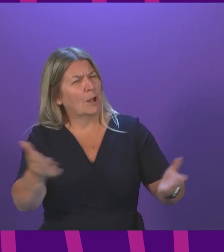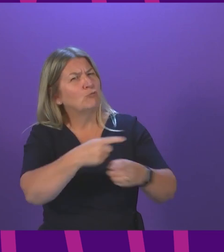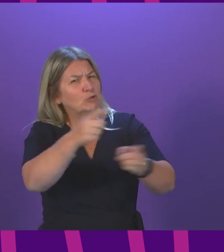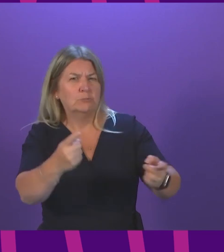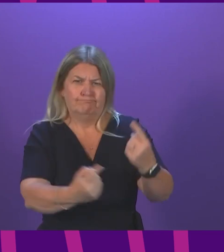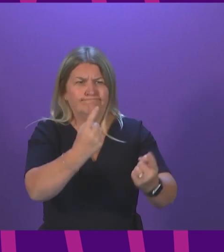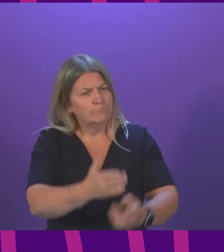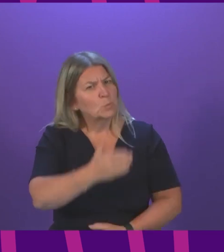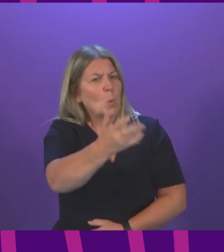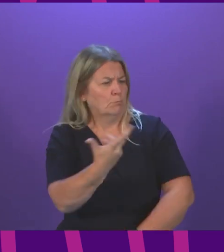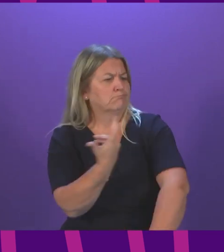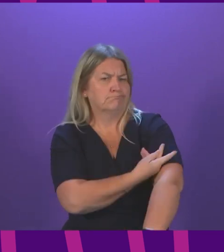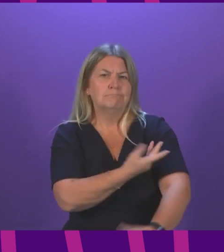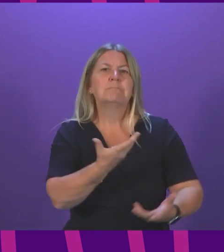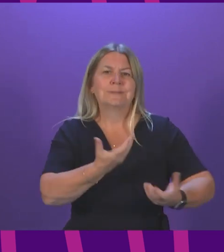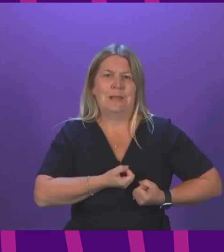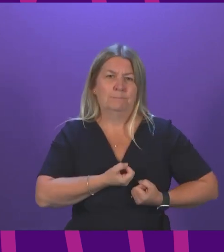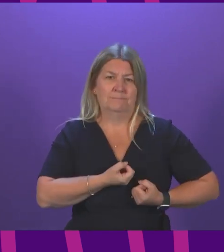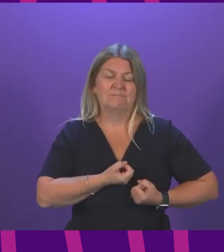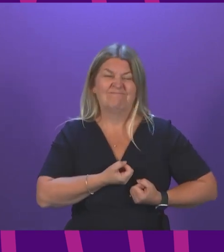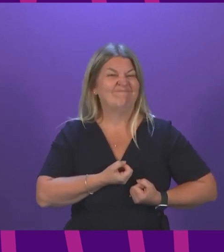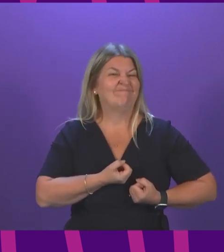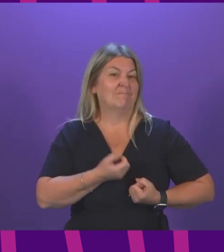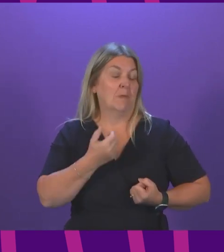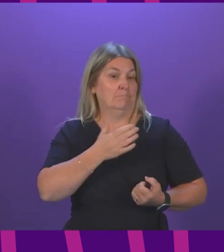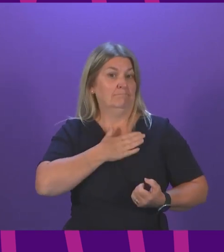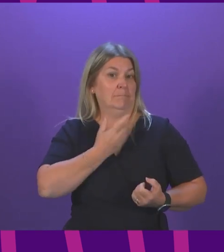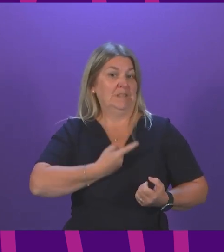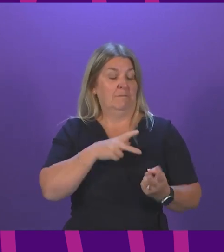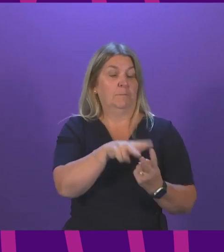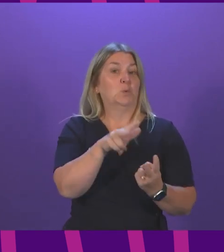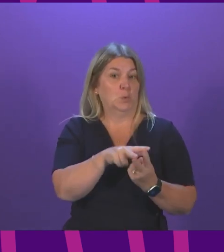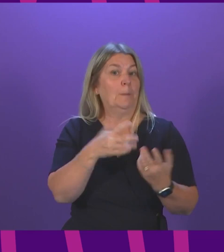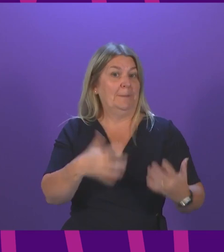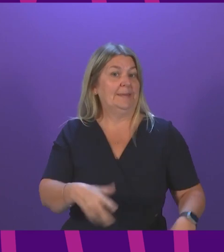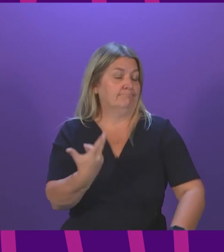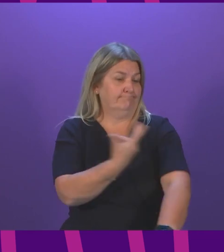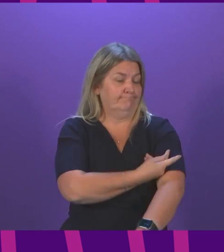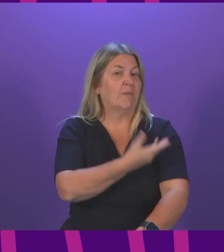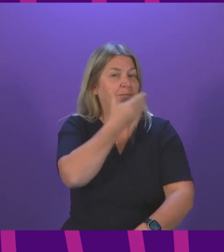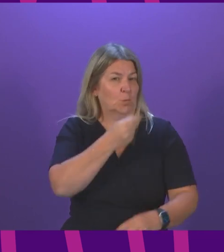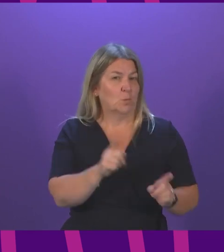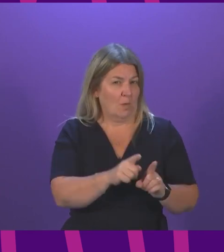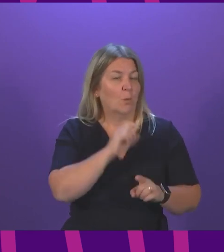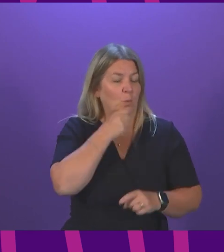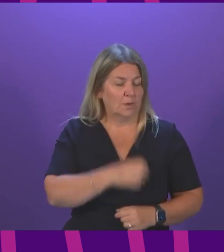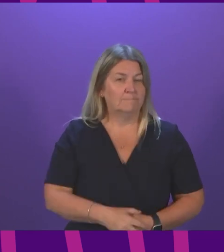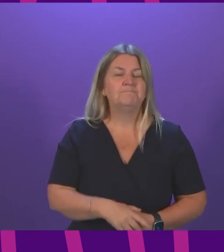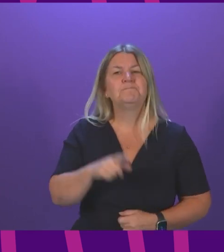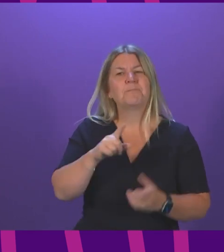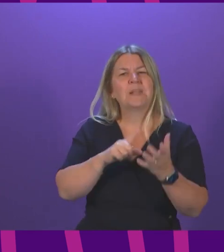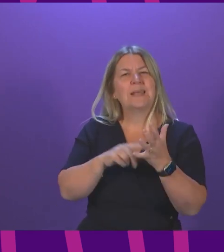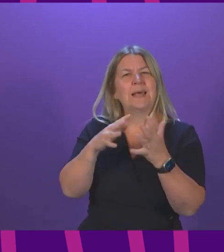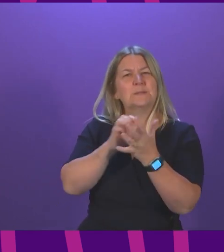and I will be getting my flu vaccination. Tess White has a disabled constituent who will have to travel from